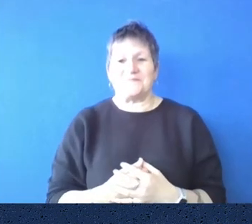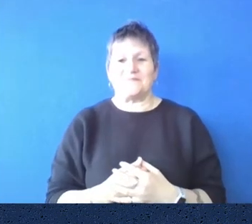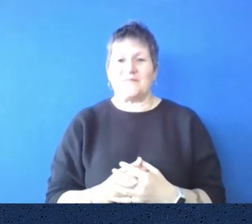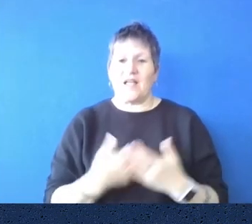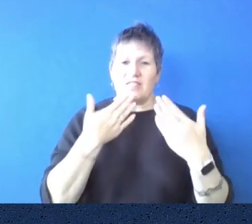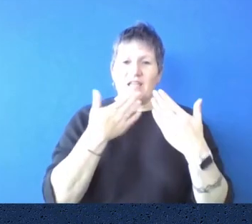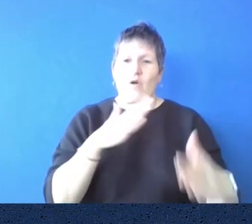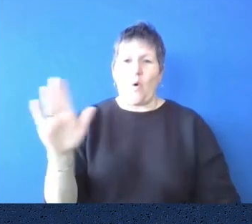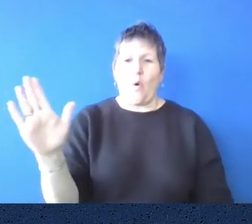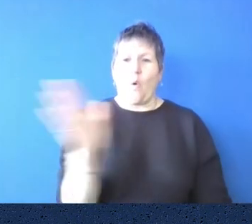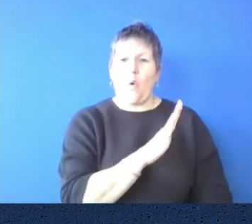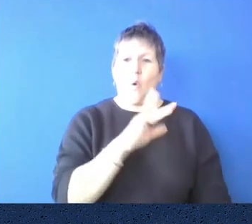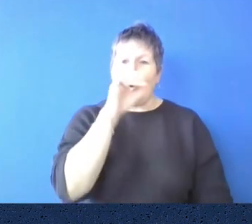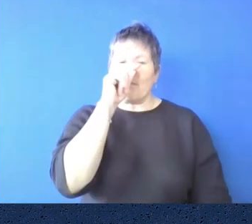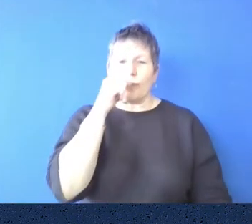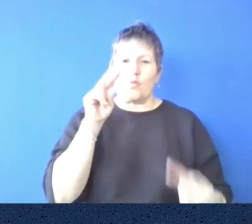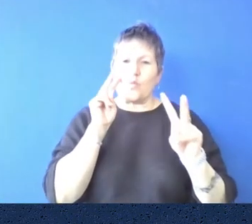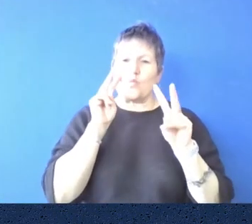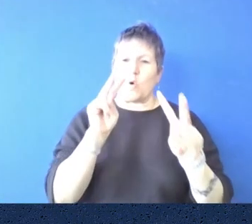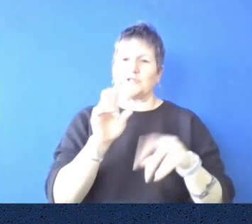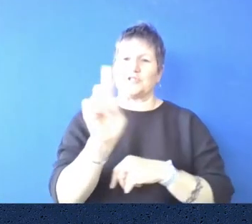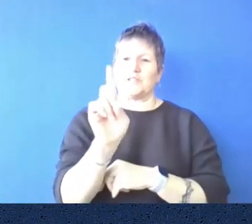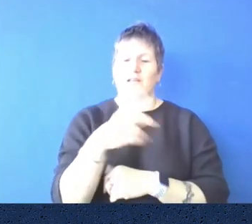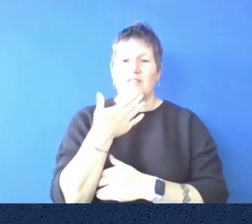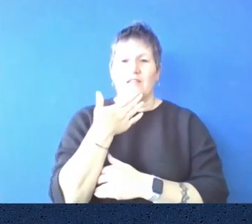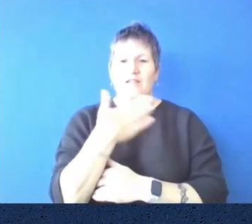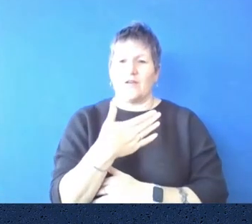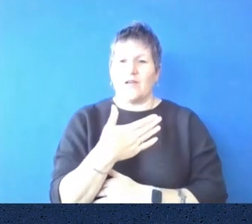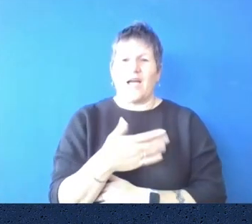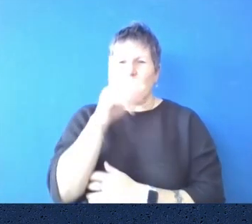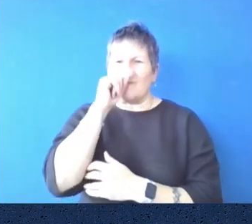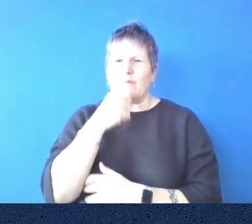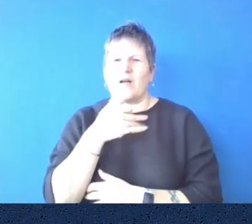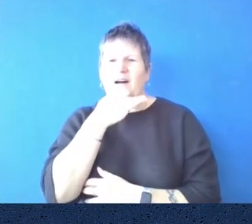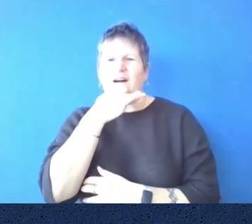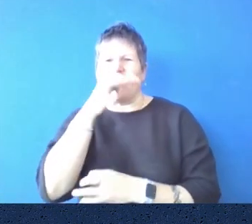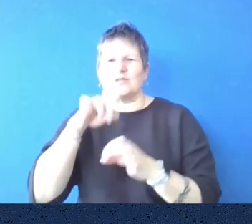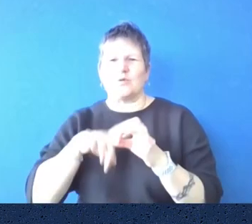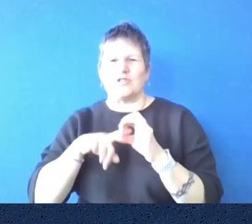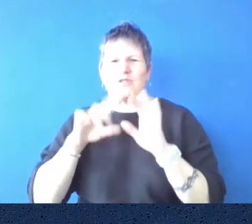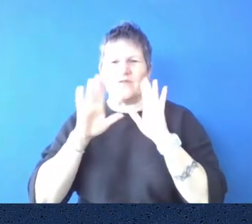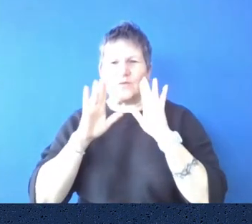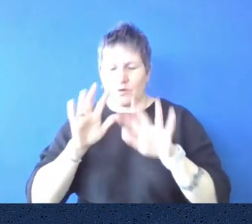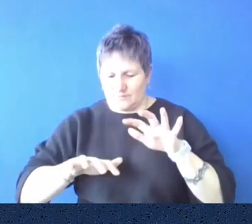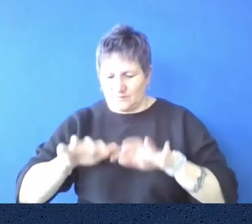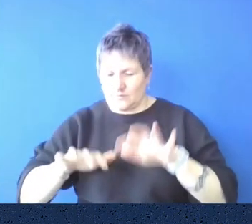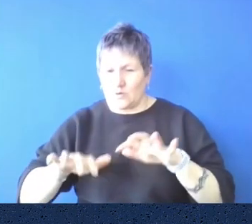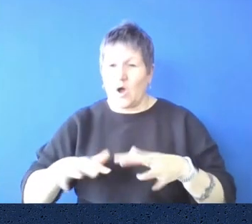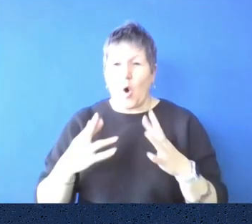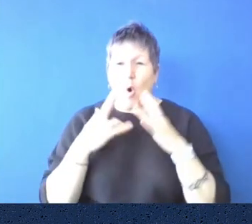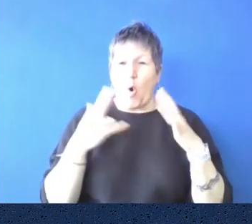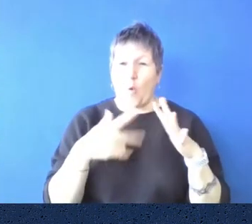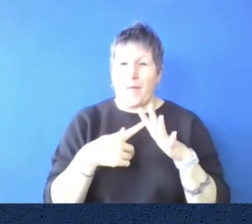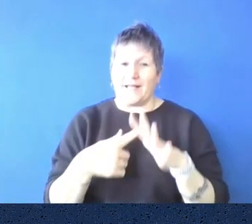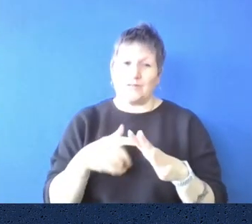uh, watched and especially to those who put questions in on Facebook. I hope we managed to answer them all, but,